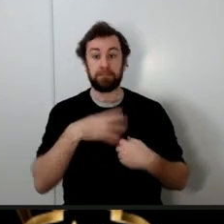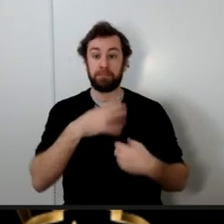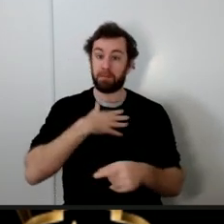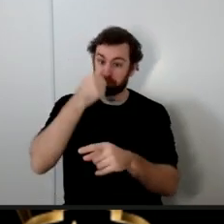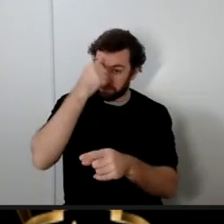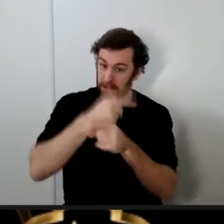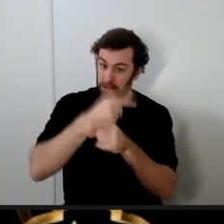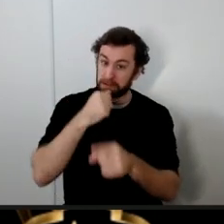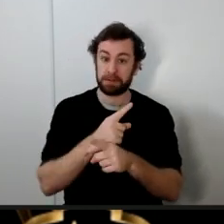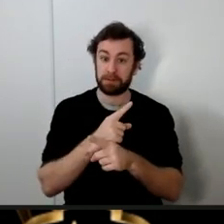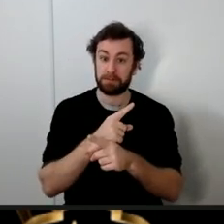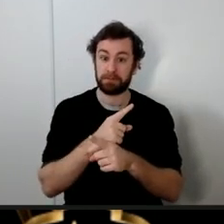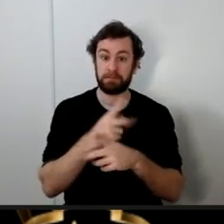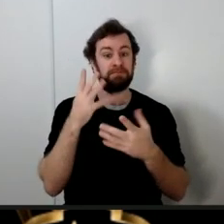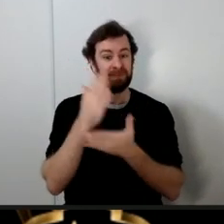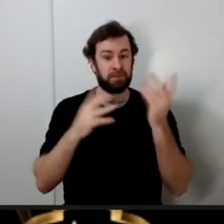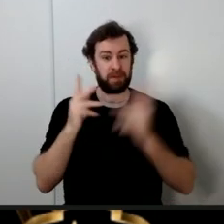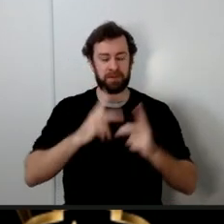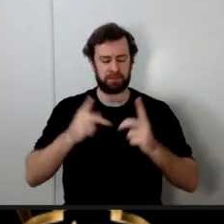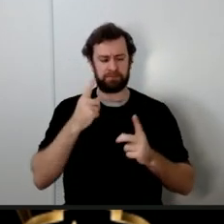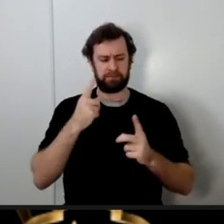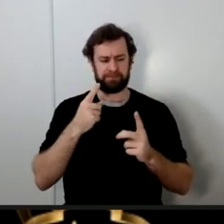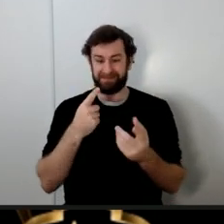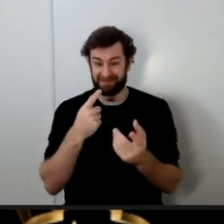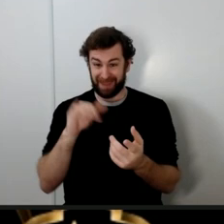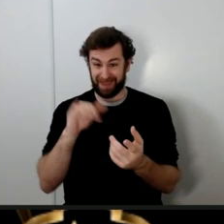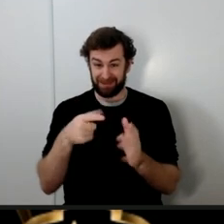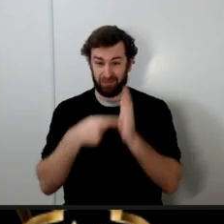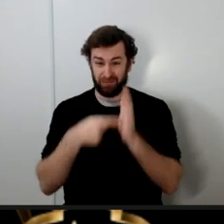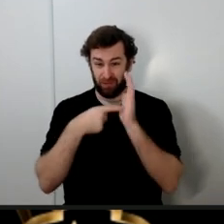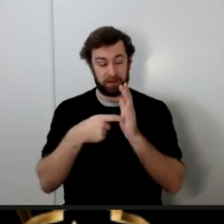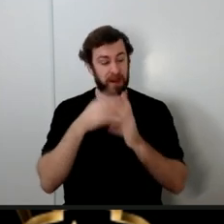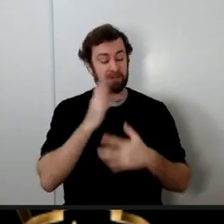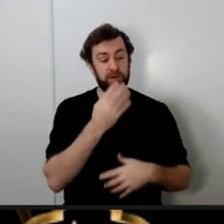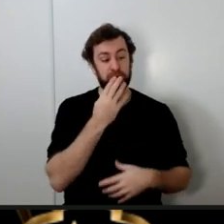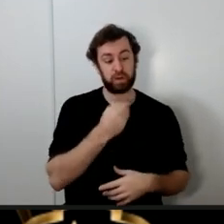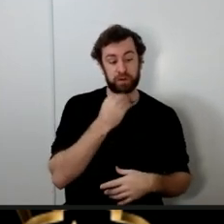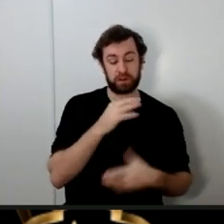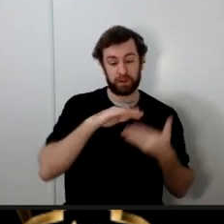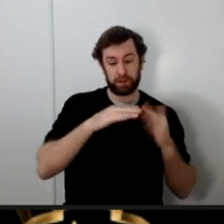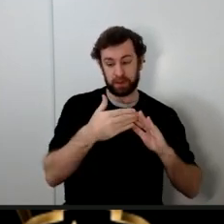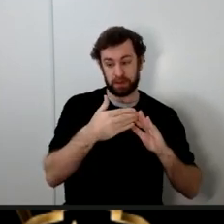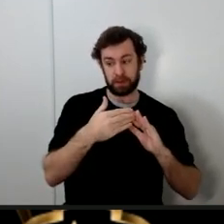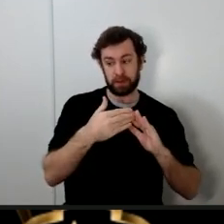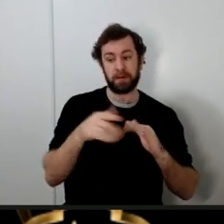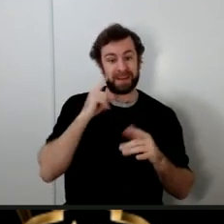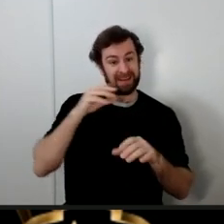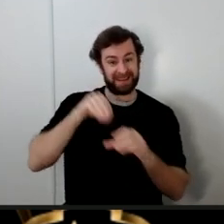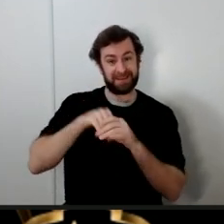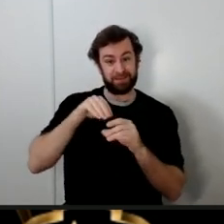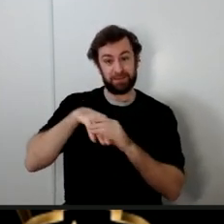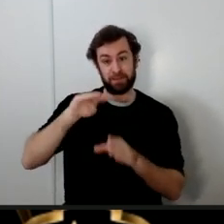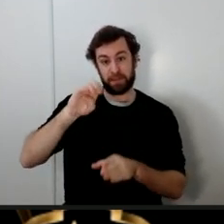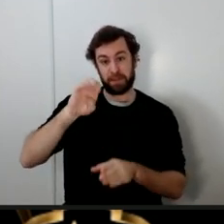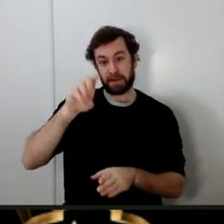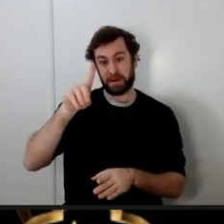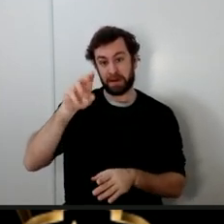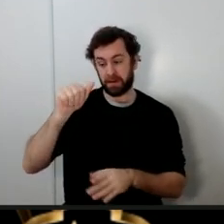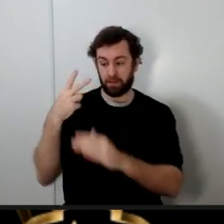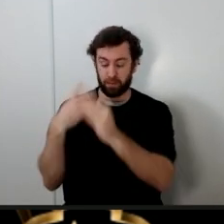necessary you have a Jewish community in Medina and even though the prophet was respectful towards them the prophet